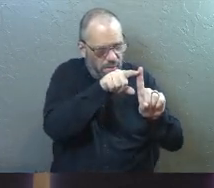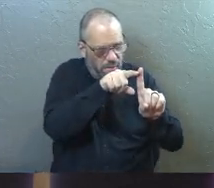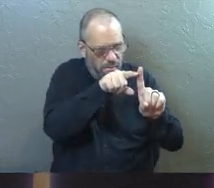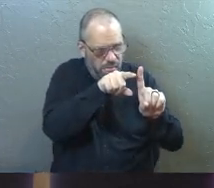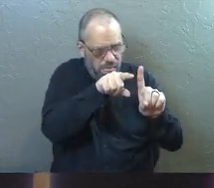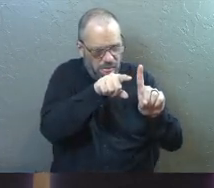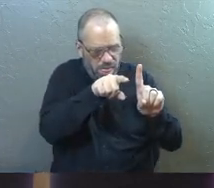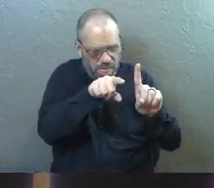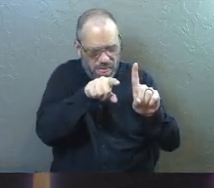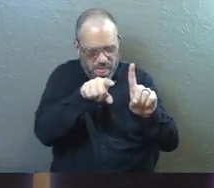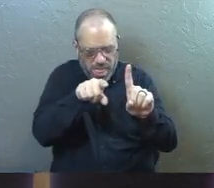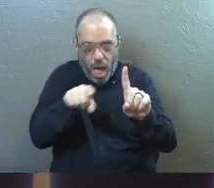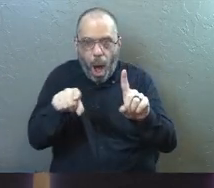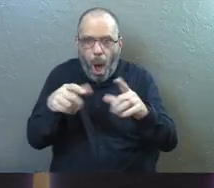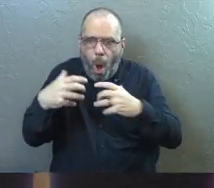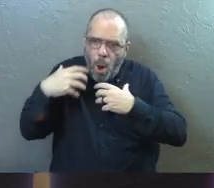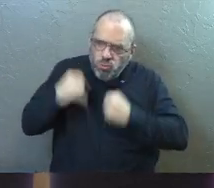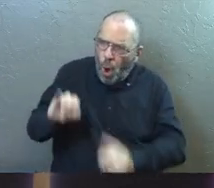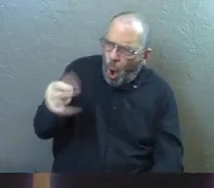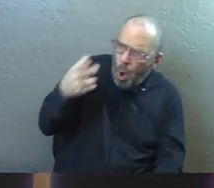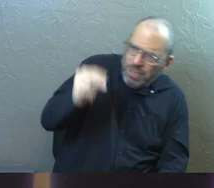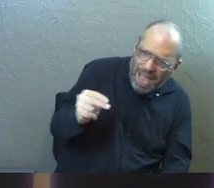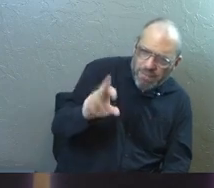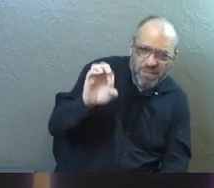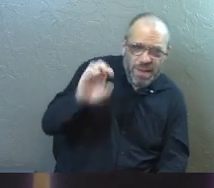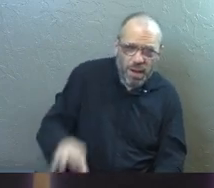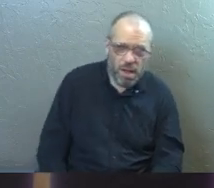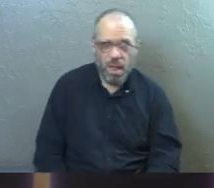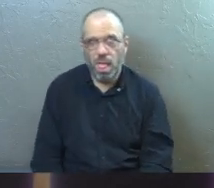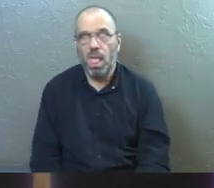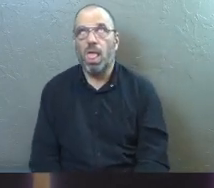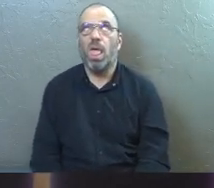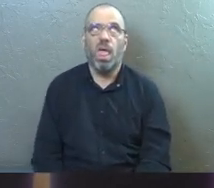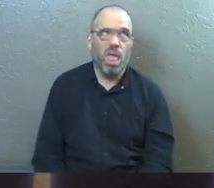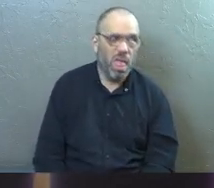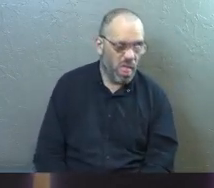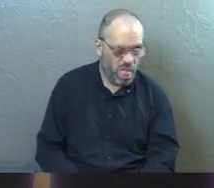we we get really strong in January and then by February you know